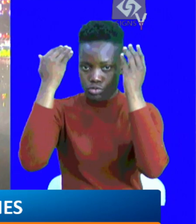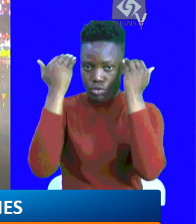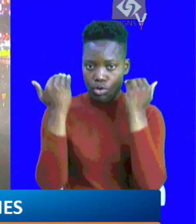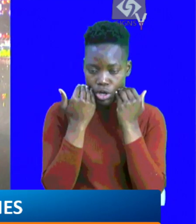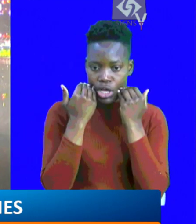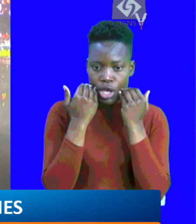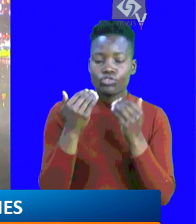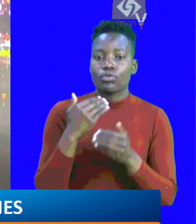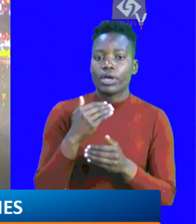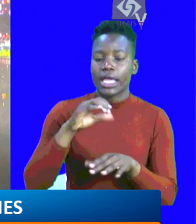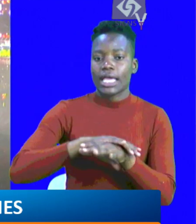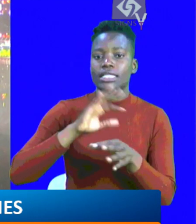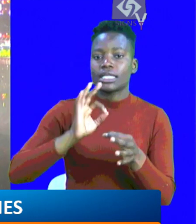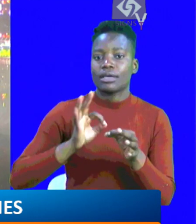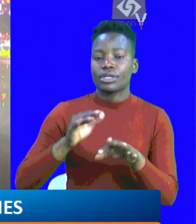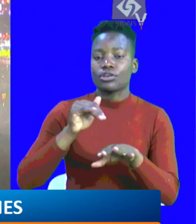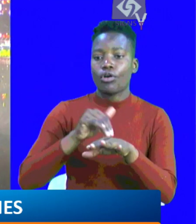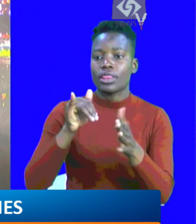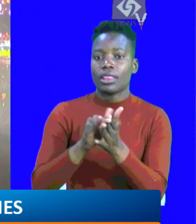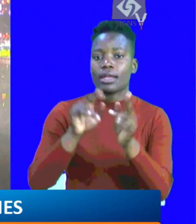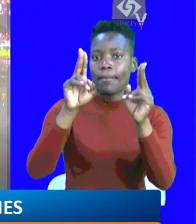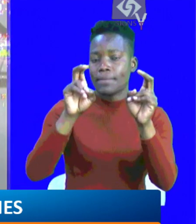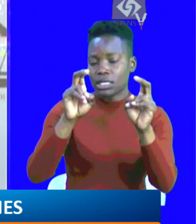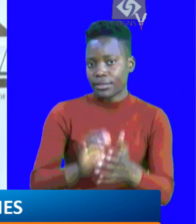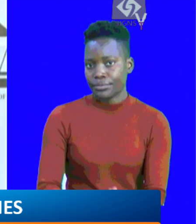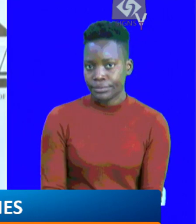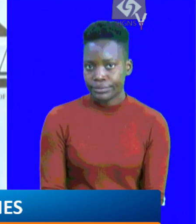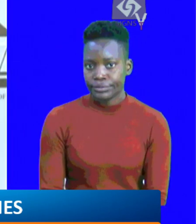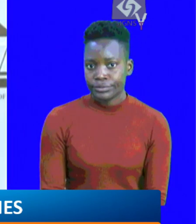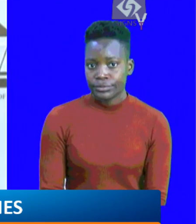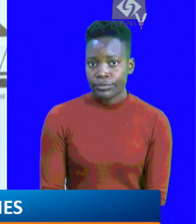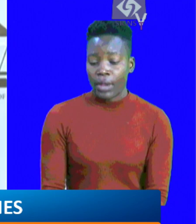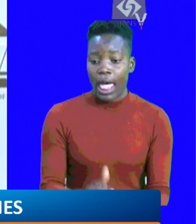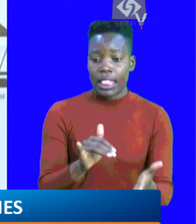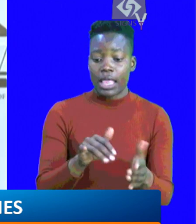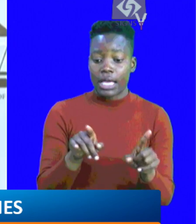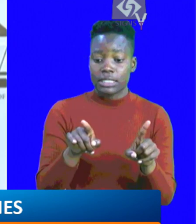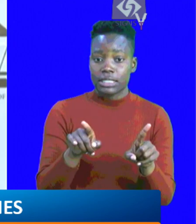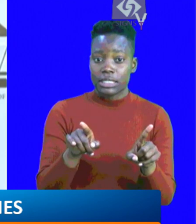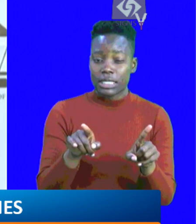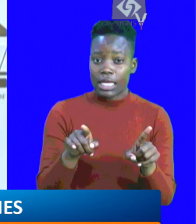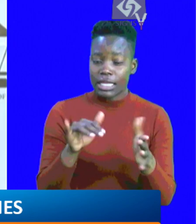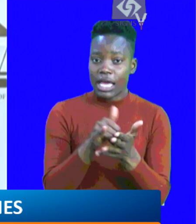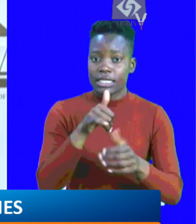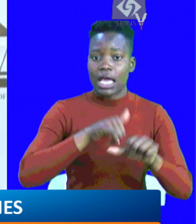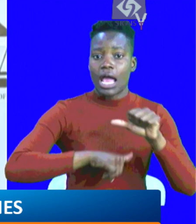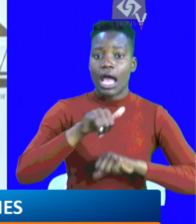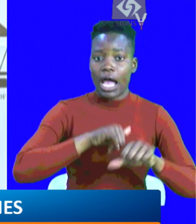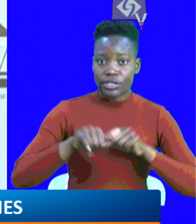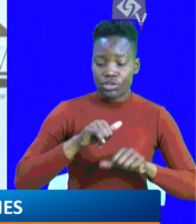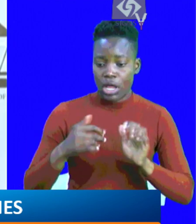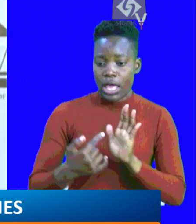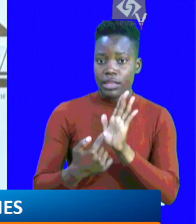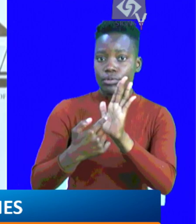will move to court to seek interpretation on the matter. Such